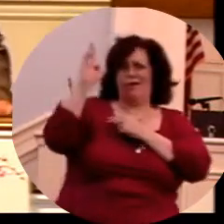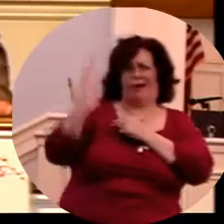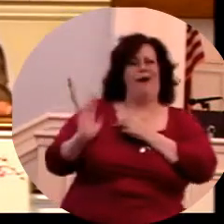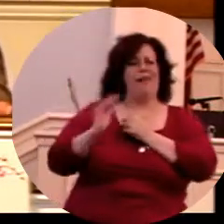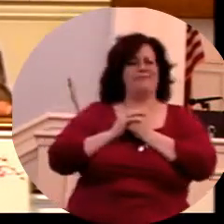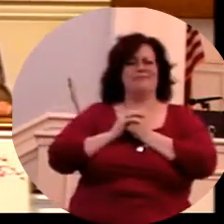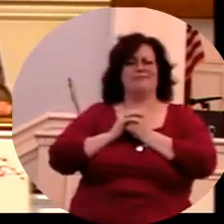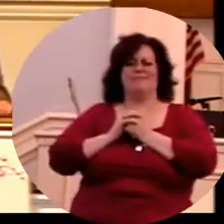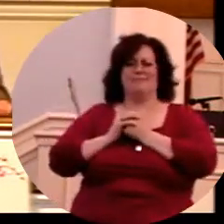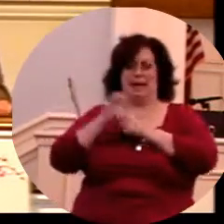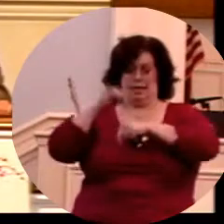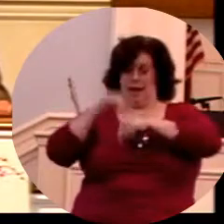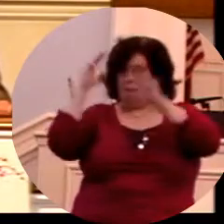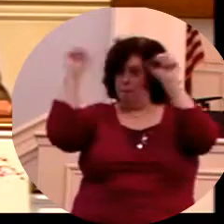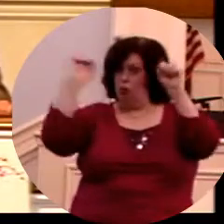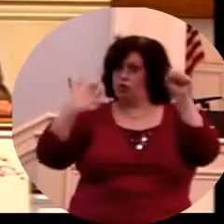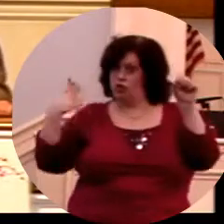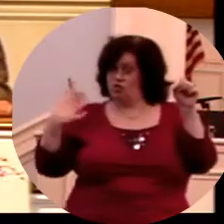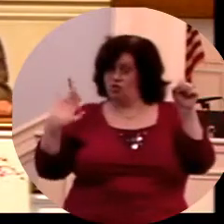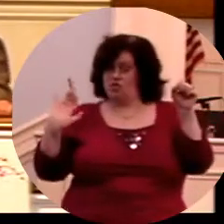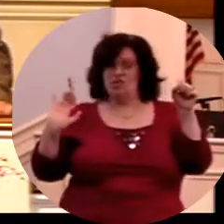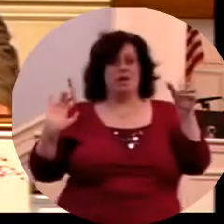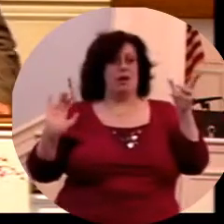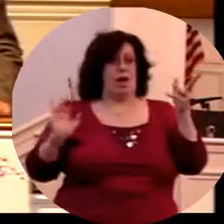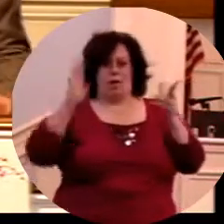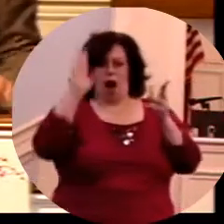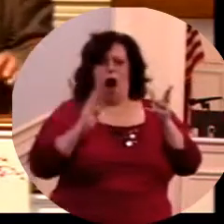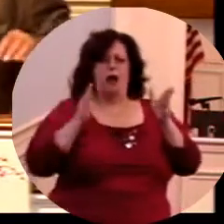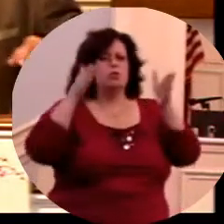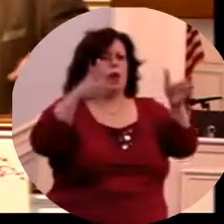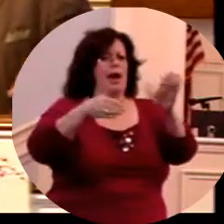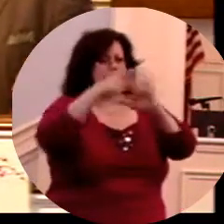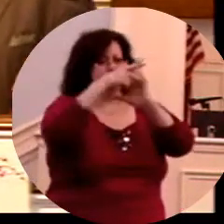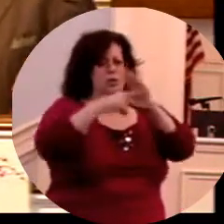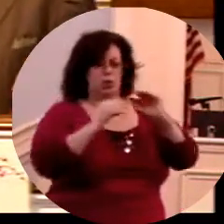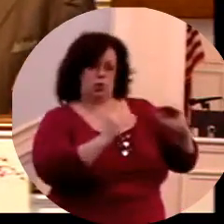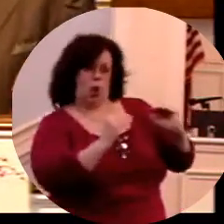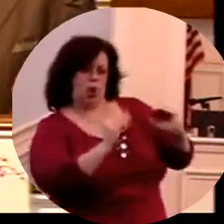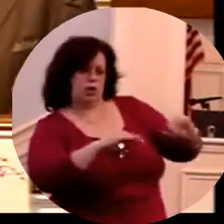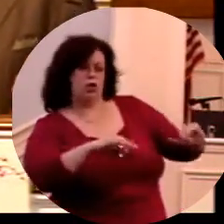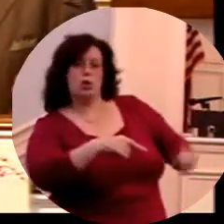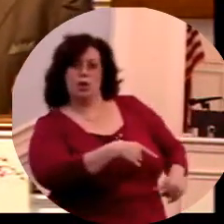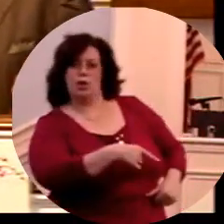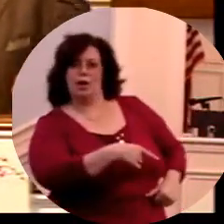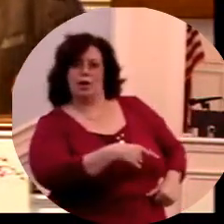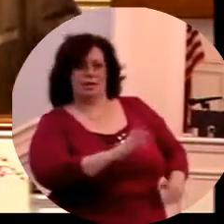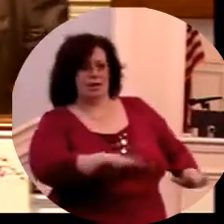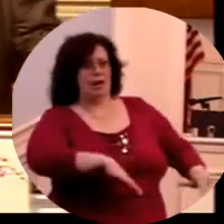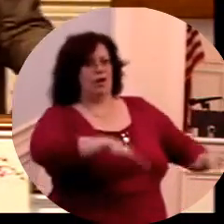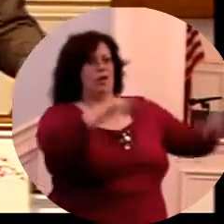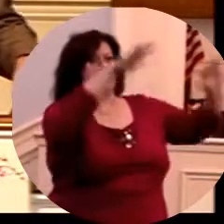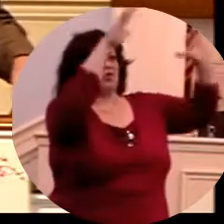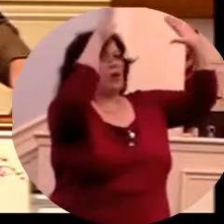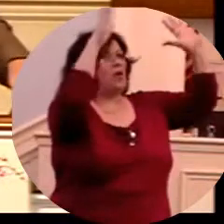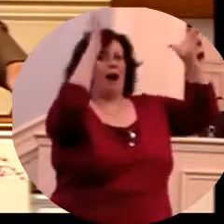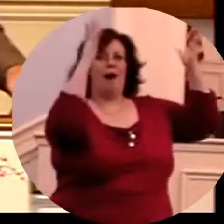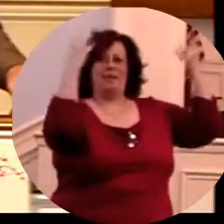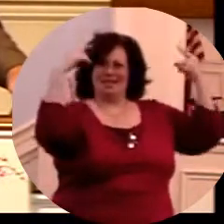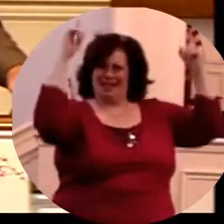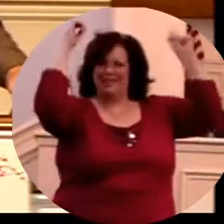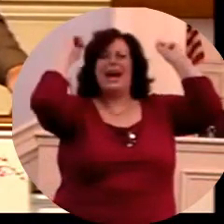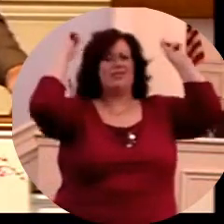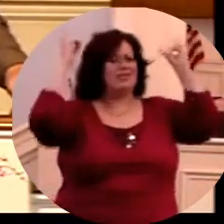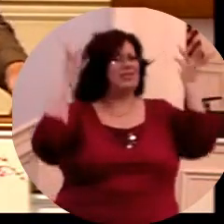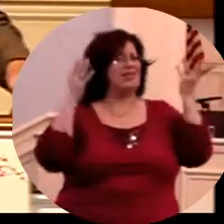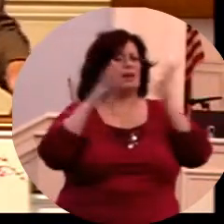write this down. Now, the days of Moses were days when the principles of God taught to young children bore great fruit.